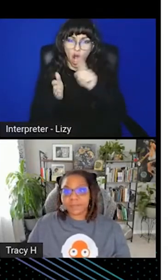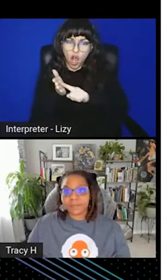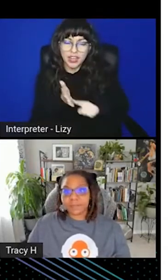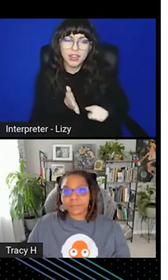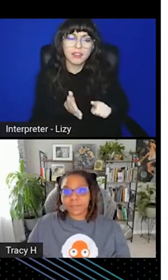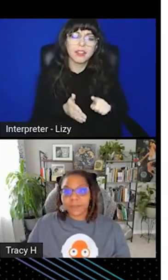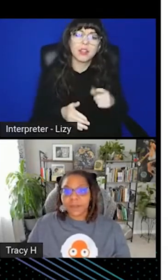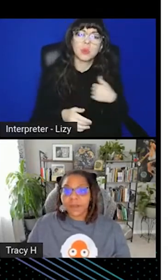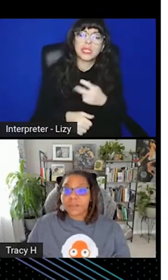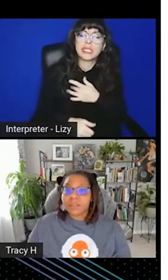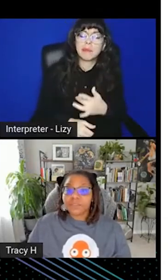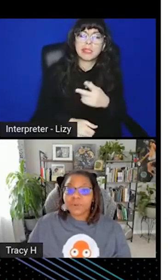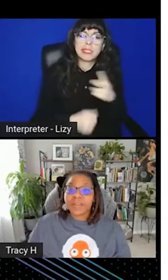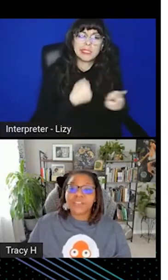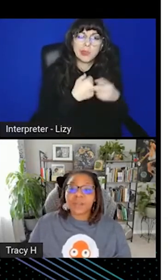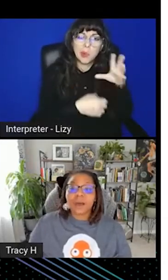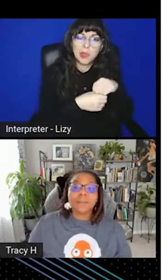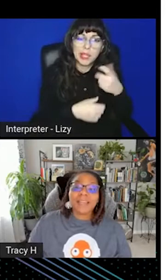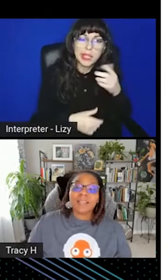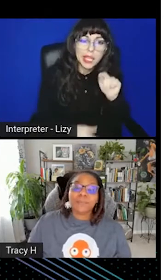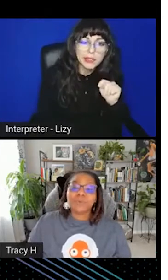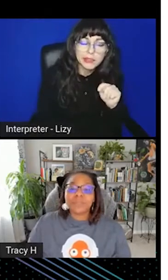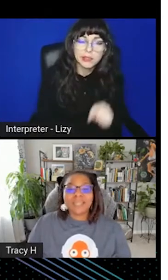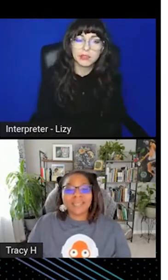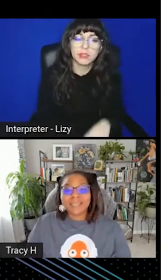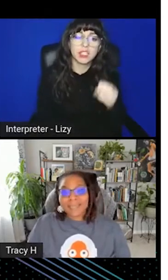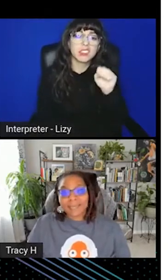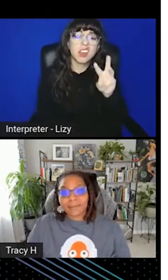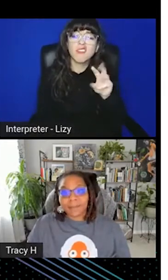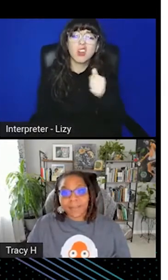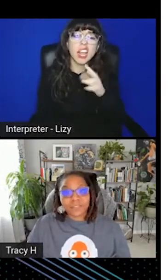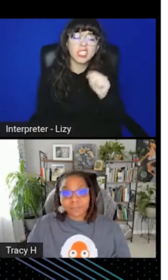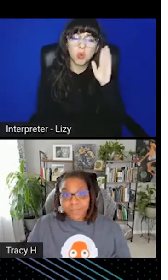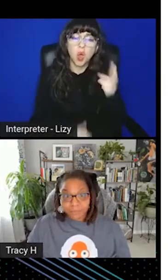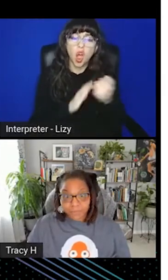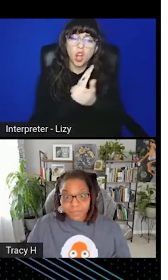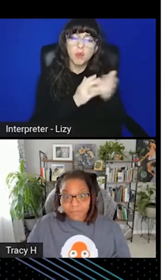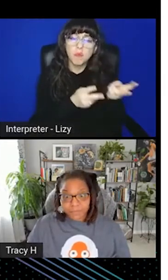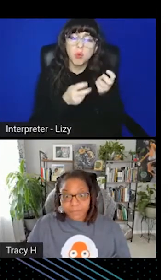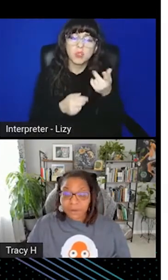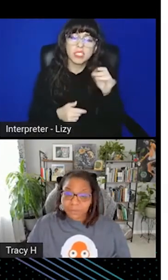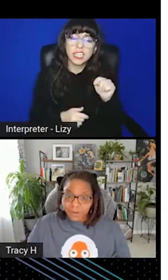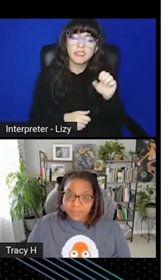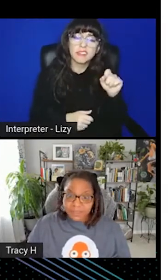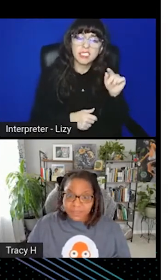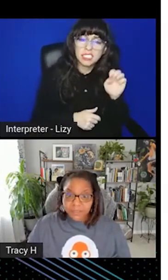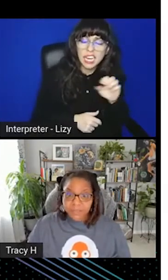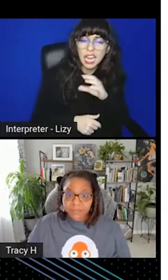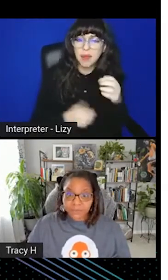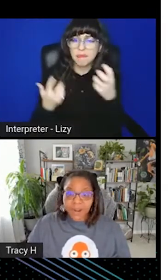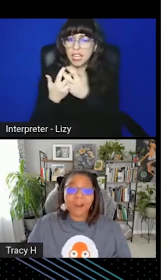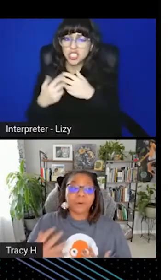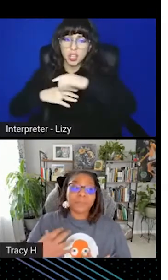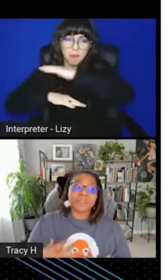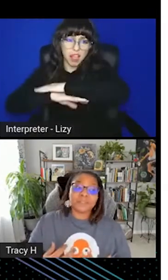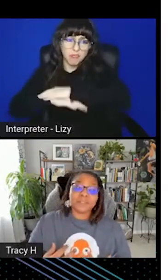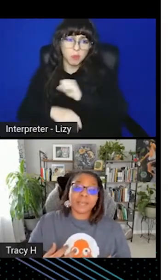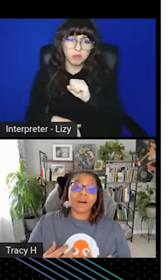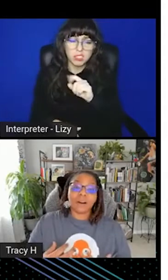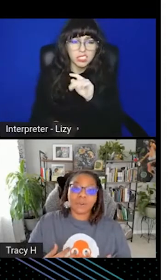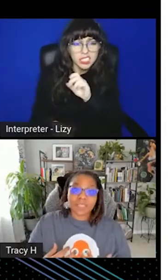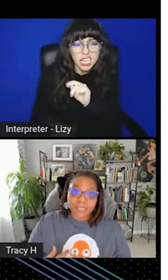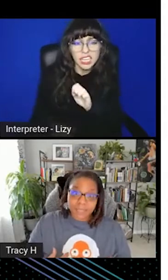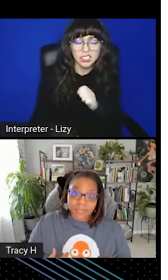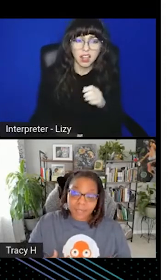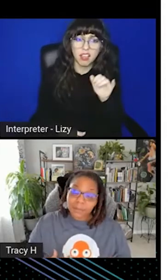Git. A software agent automatically pulls the Git state and matches the platform state. So in practice, this is for our purposes today,